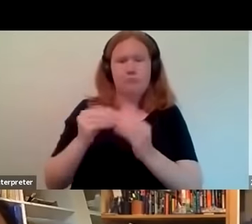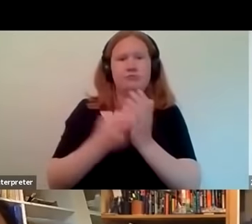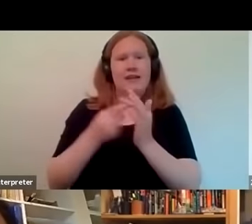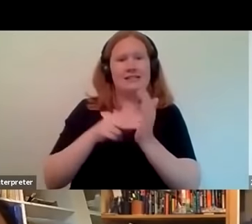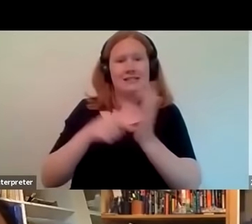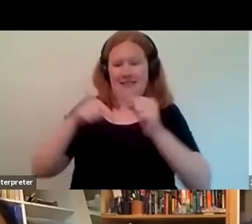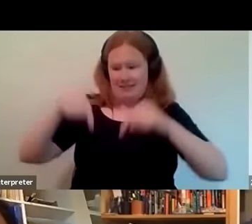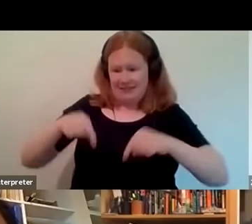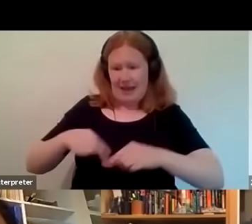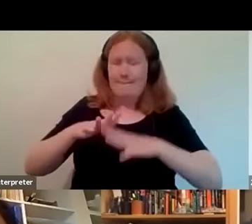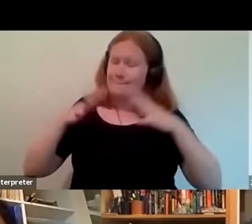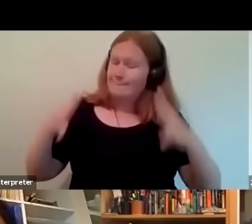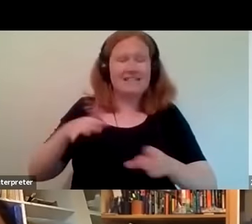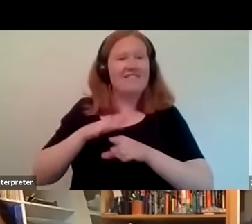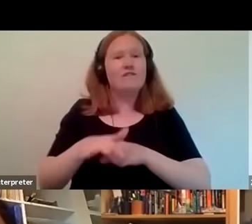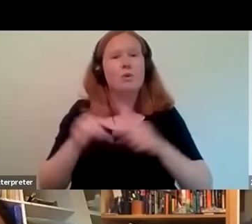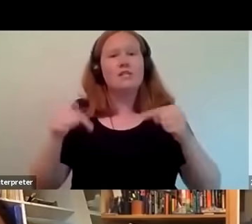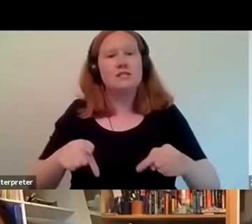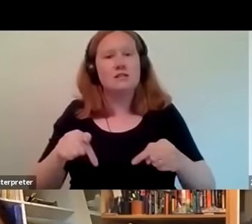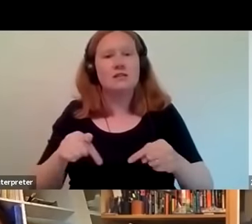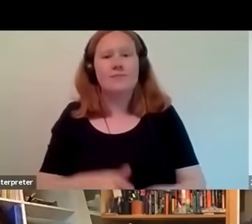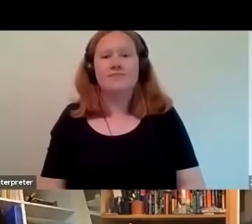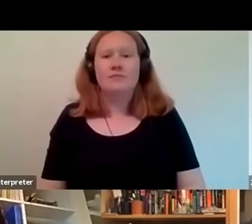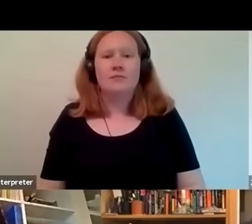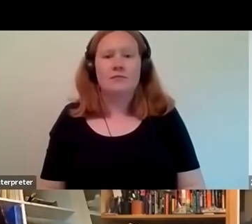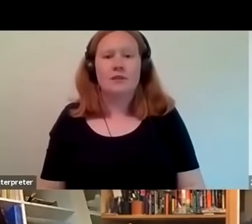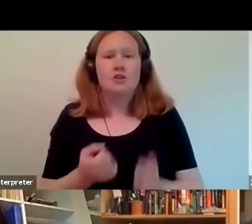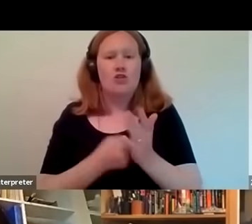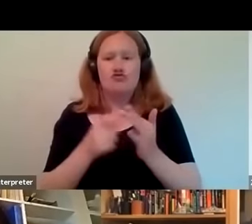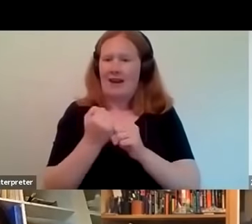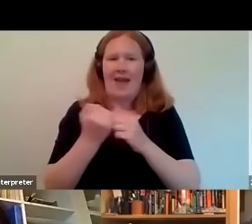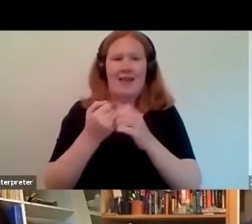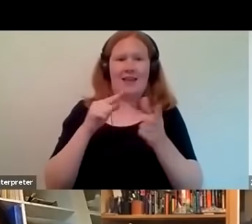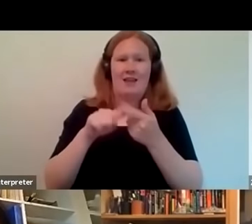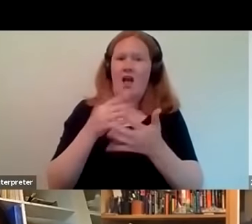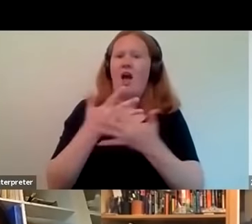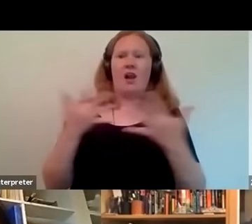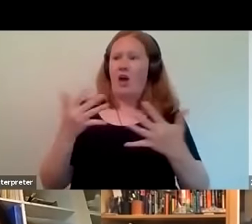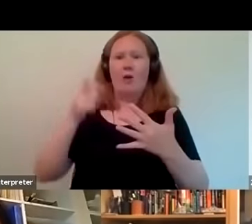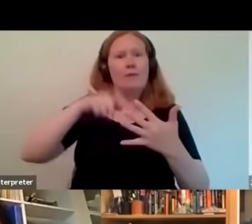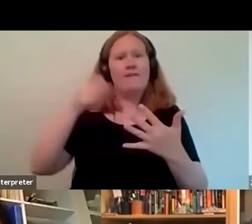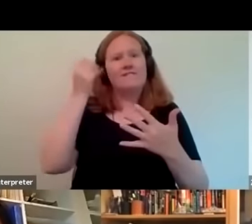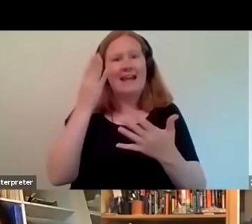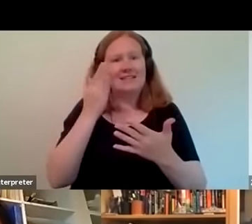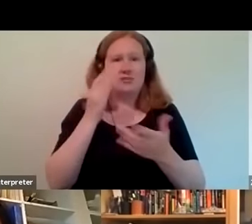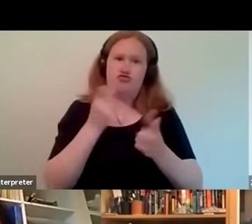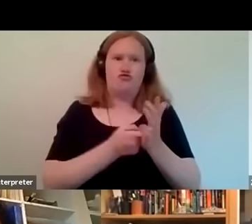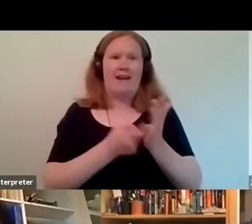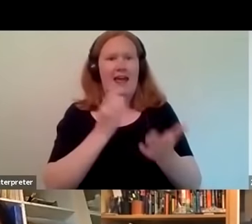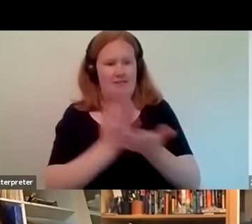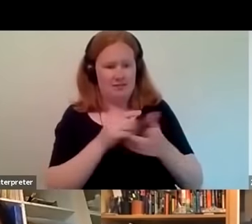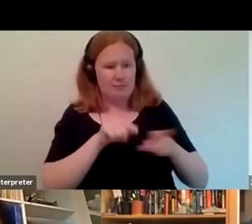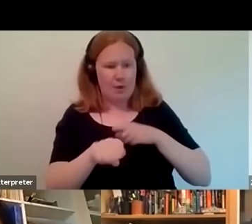had in in the borough but often reggae gets um Brent gets left out of the reggae story um reggae is often